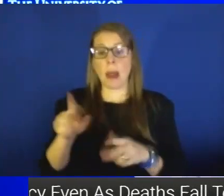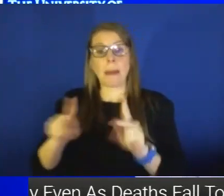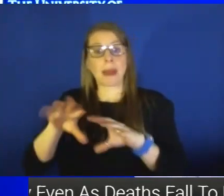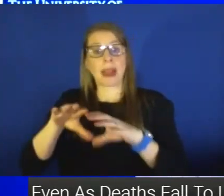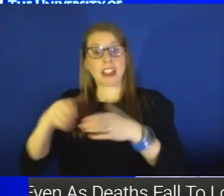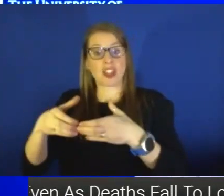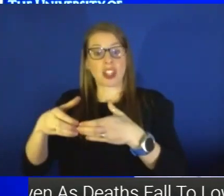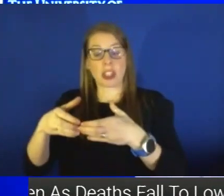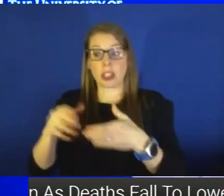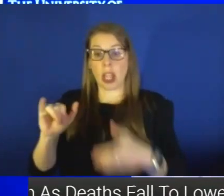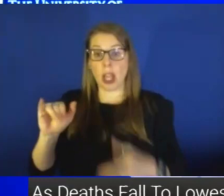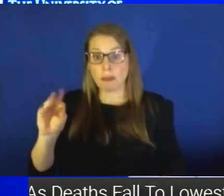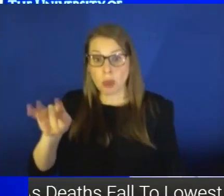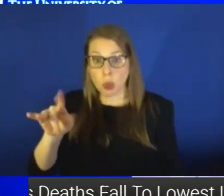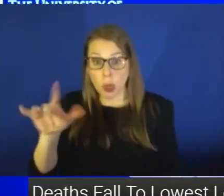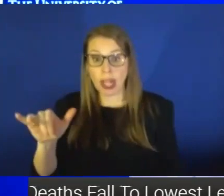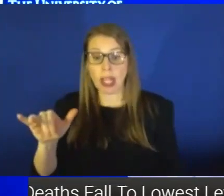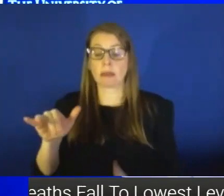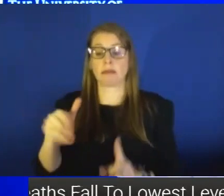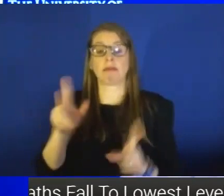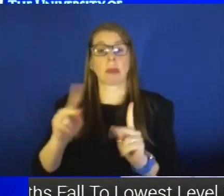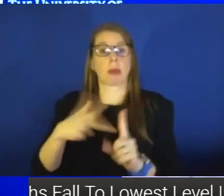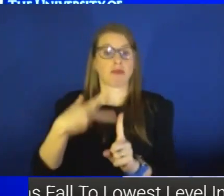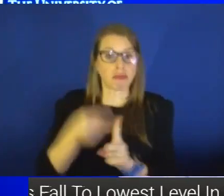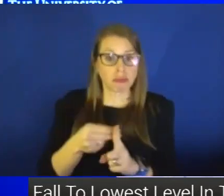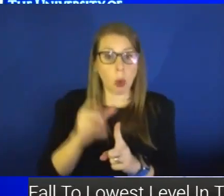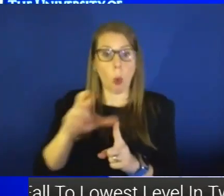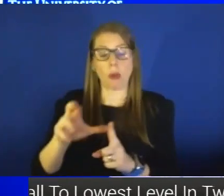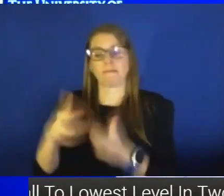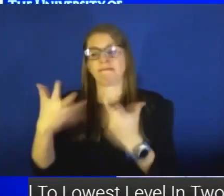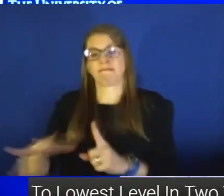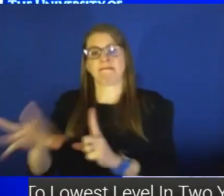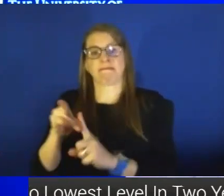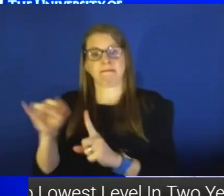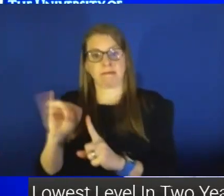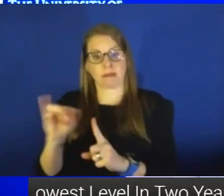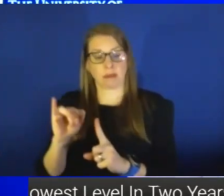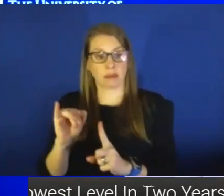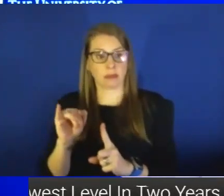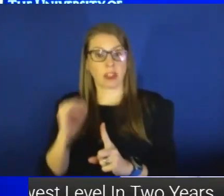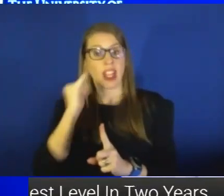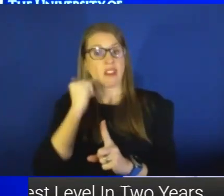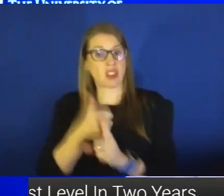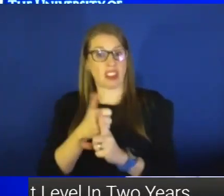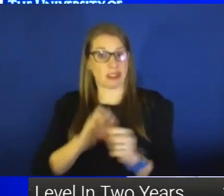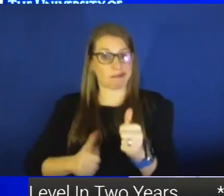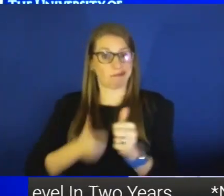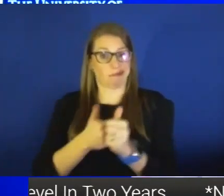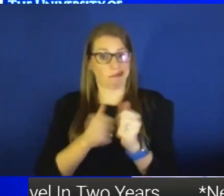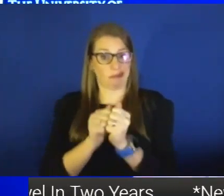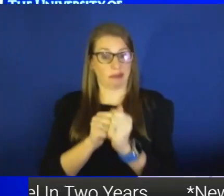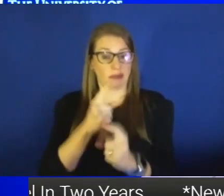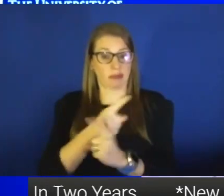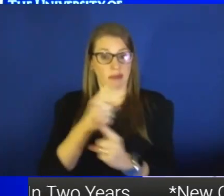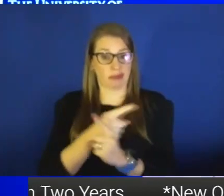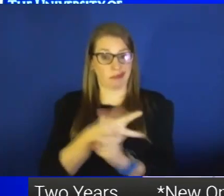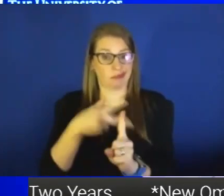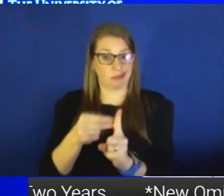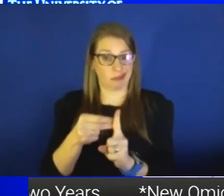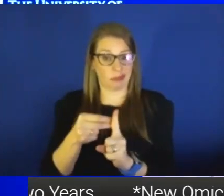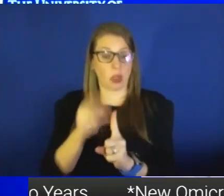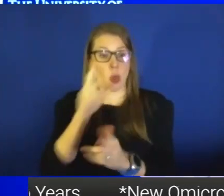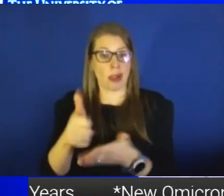vaccinated and or infected, individual immunity, if you are vaccinated and up to date, that is going to help